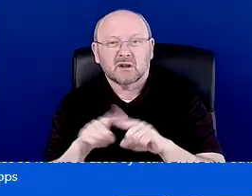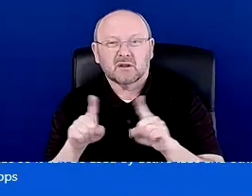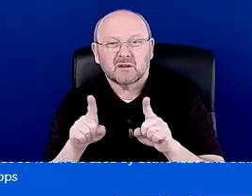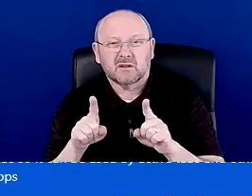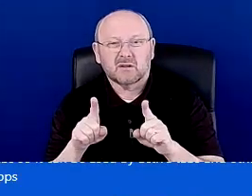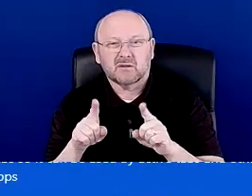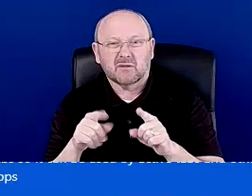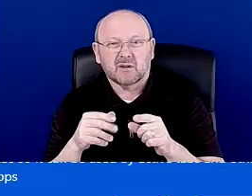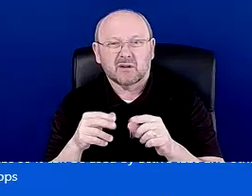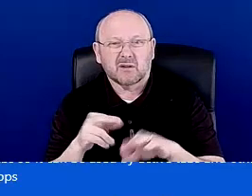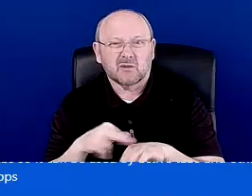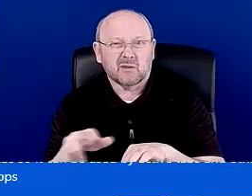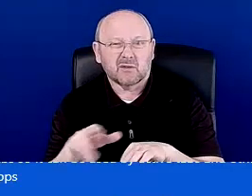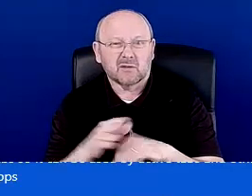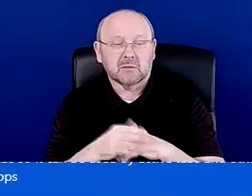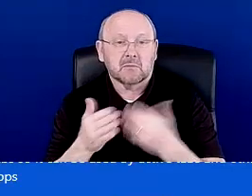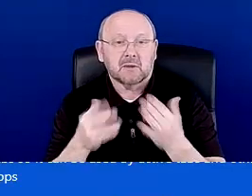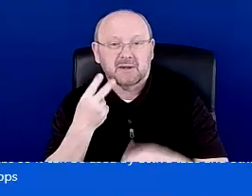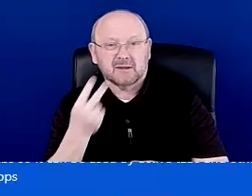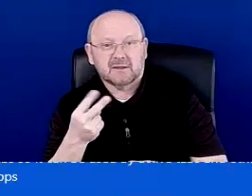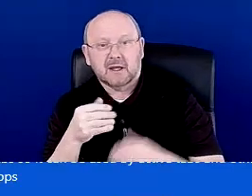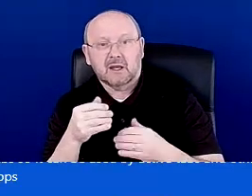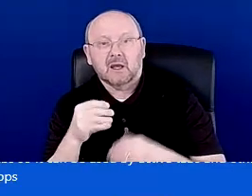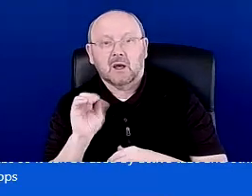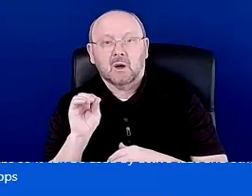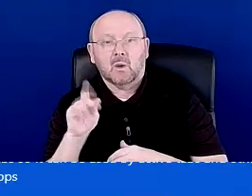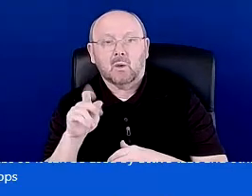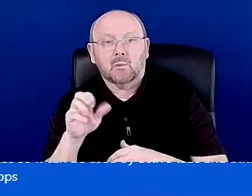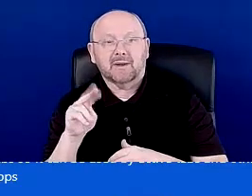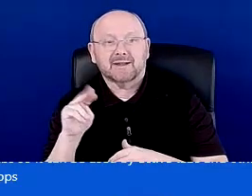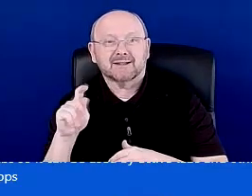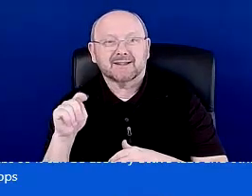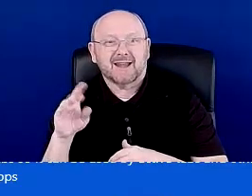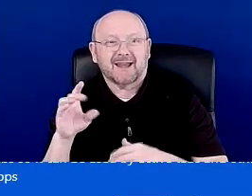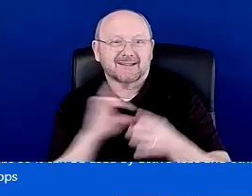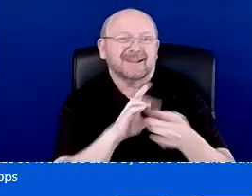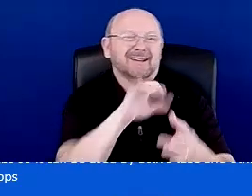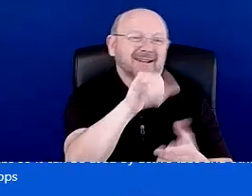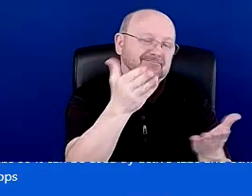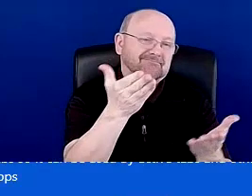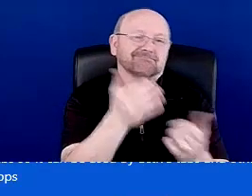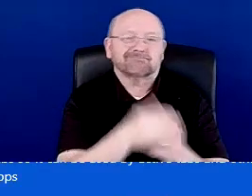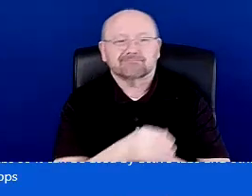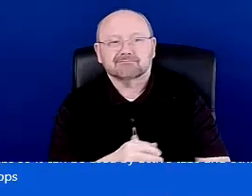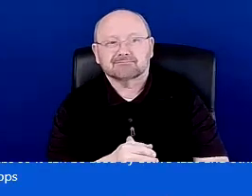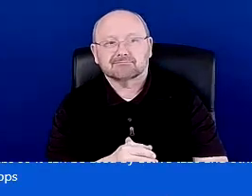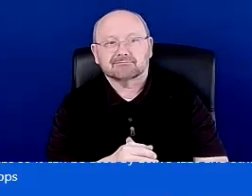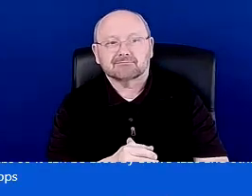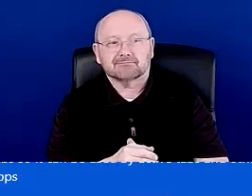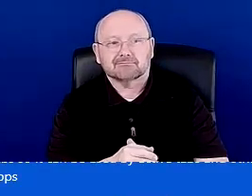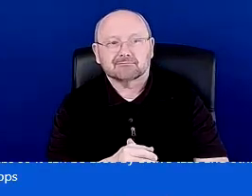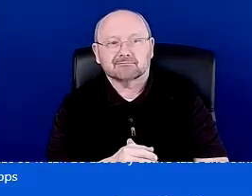OpenStax materials in here in BC Commons materials and other things. It pulls from a lot of different, um, areas, but I like